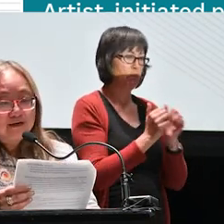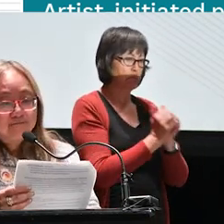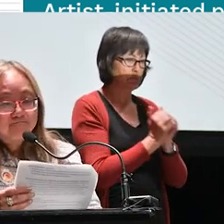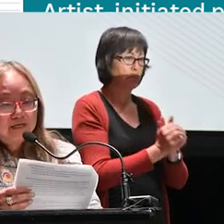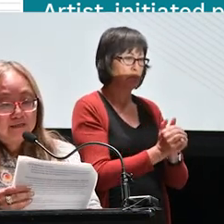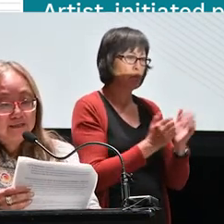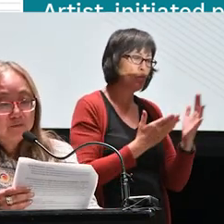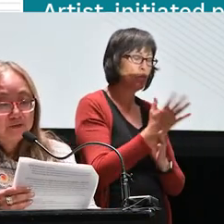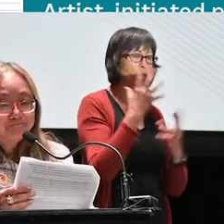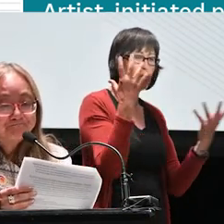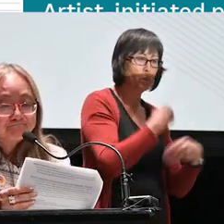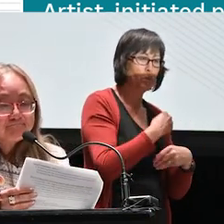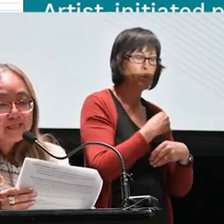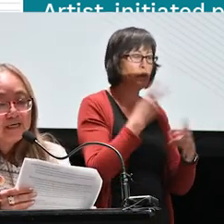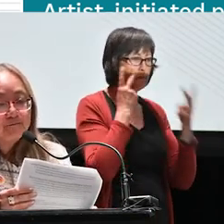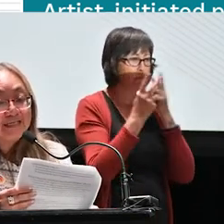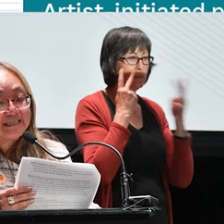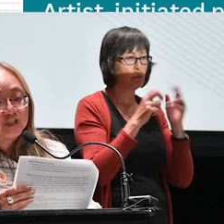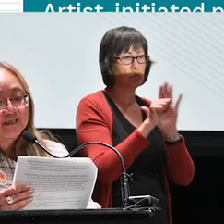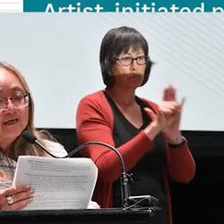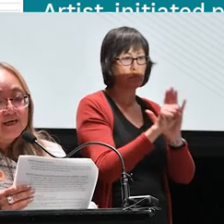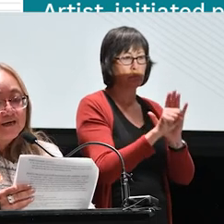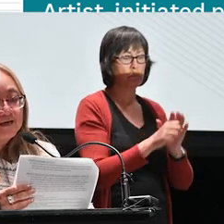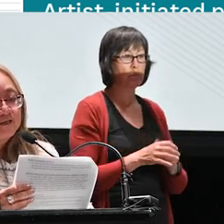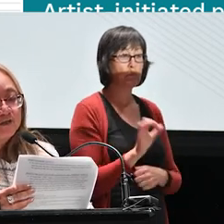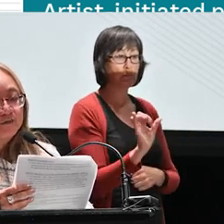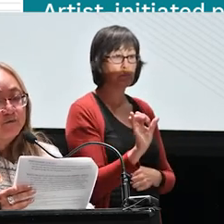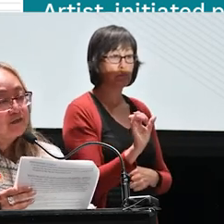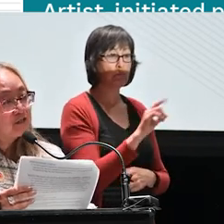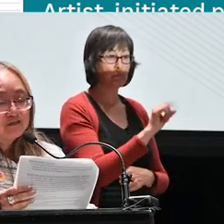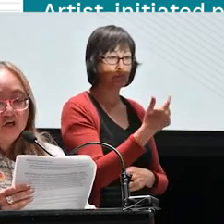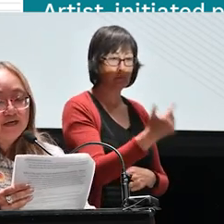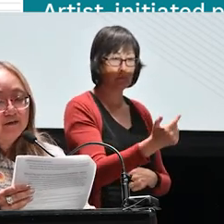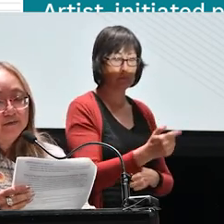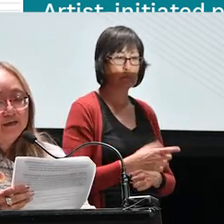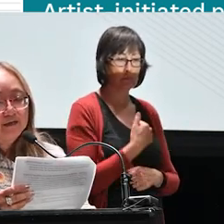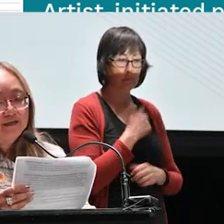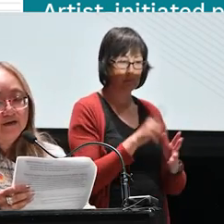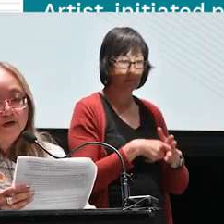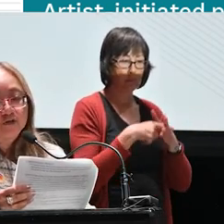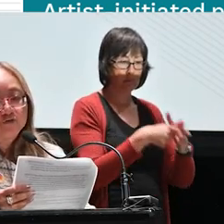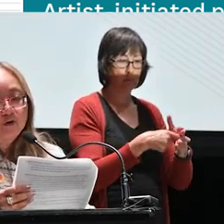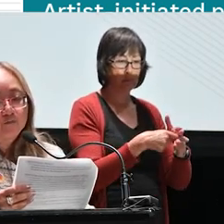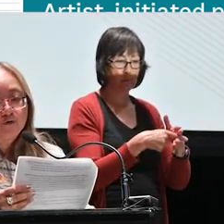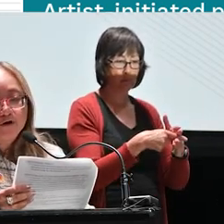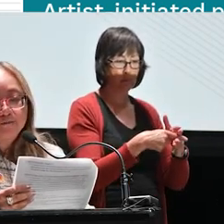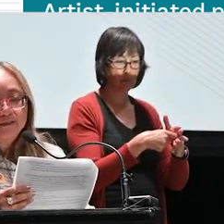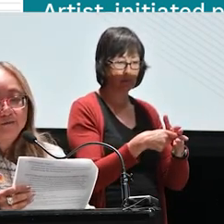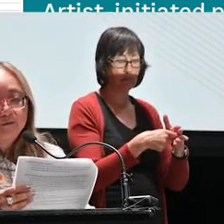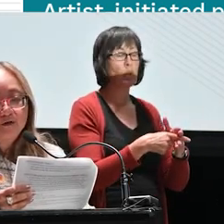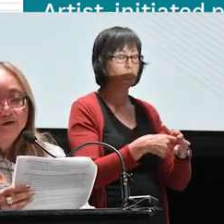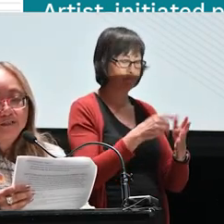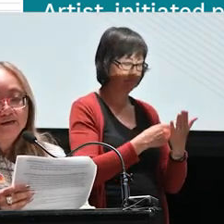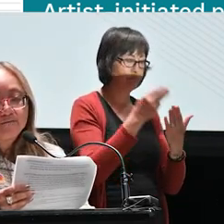symbols. In addition, in 2021, just starting up, Cato ran two small programs